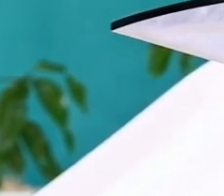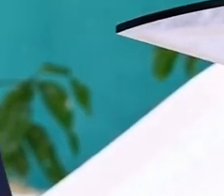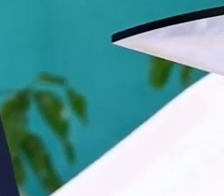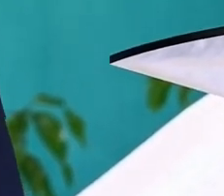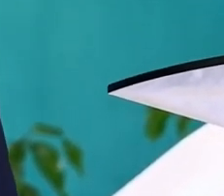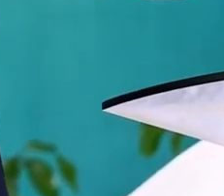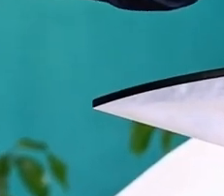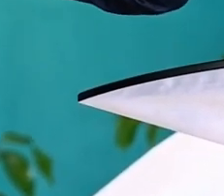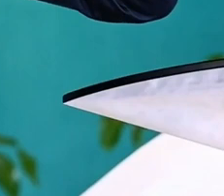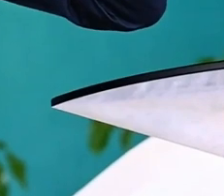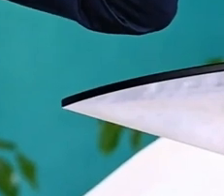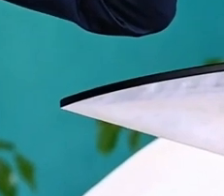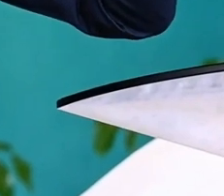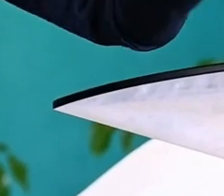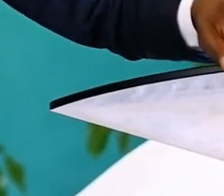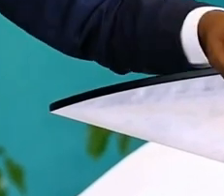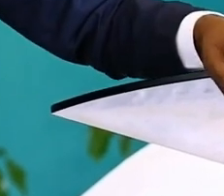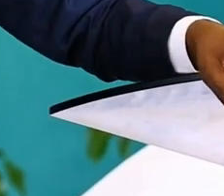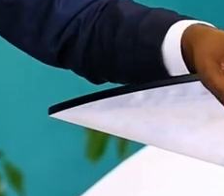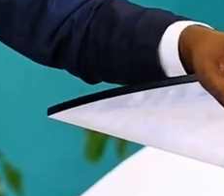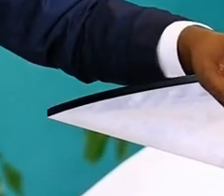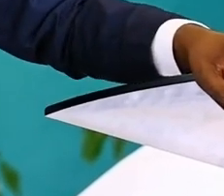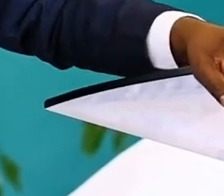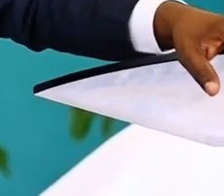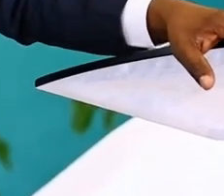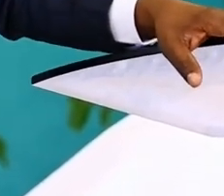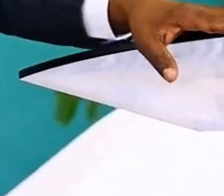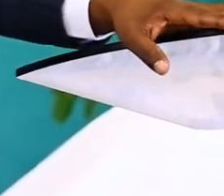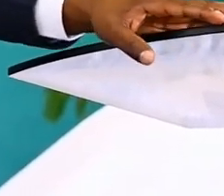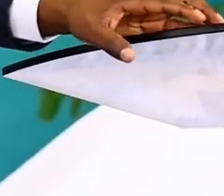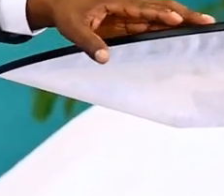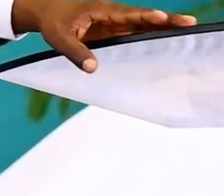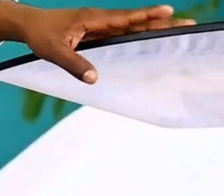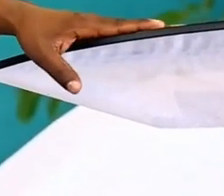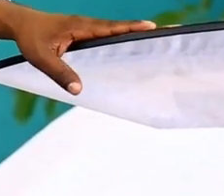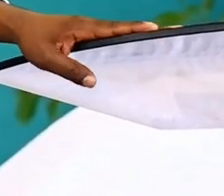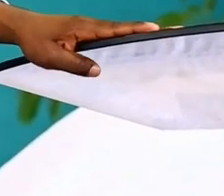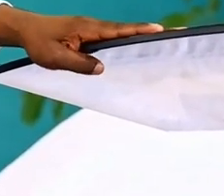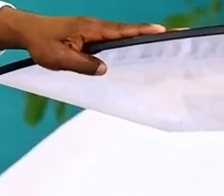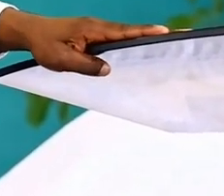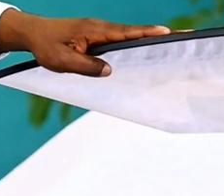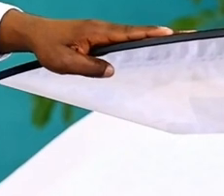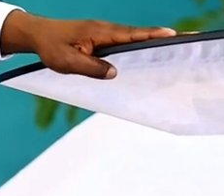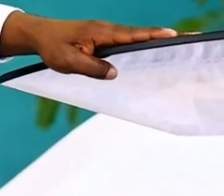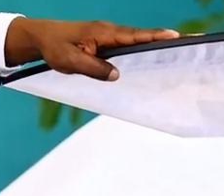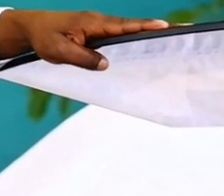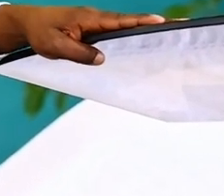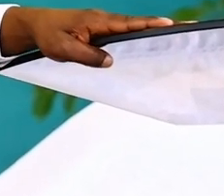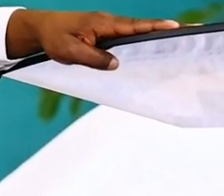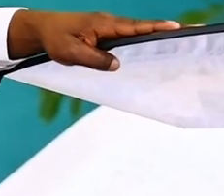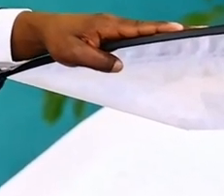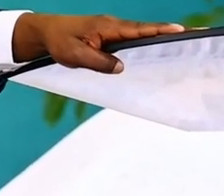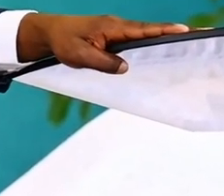he missed eternity. what is going to make you miss eternity? I